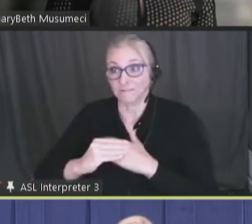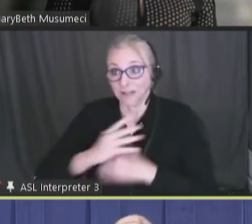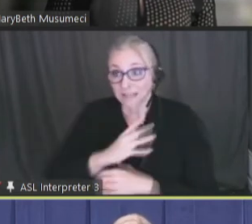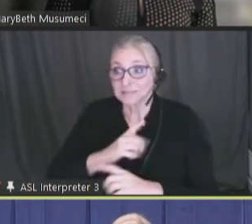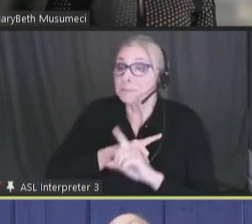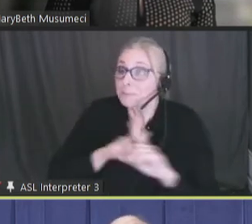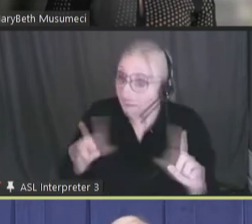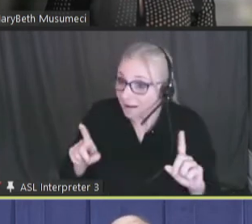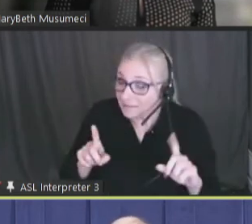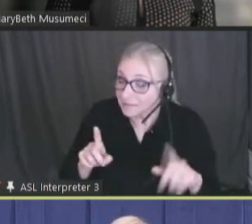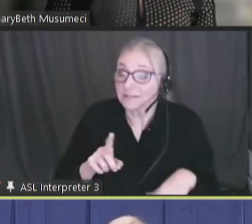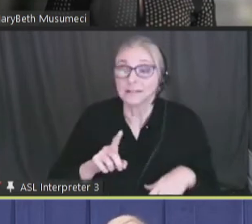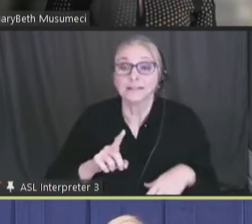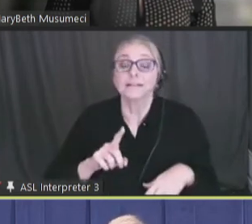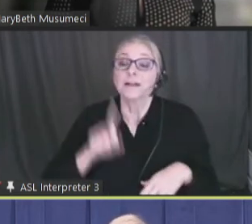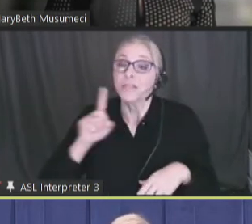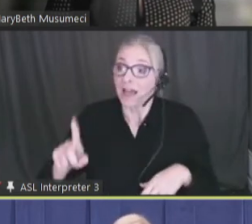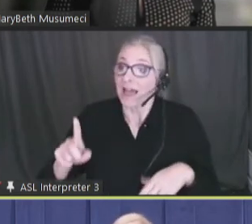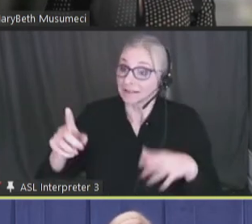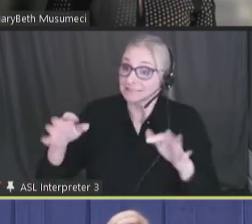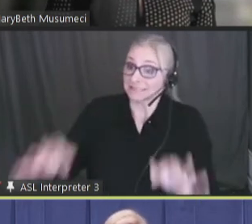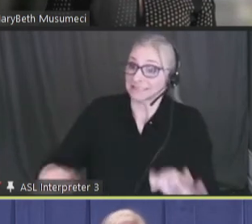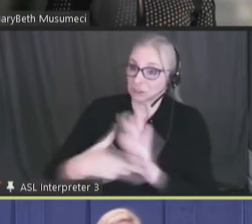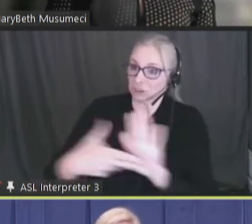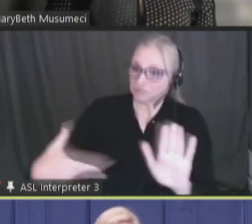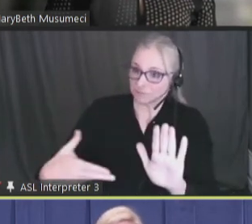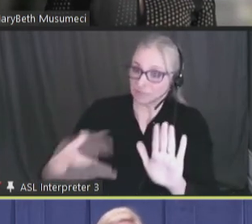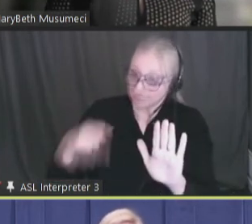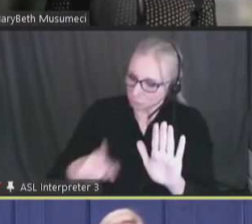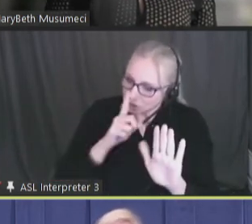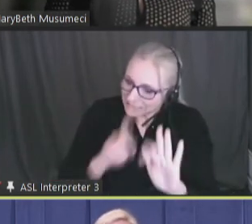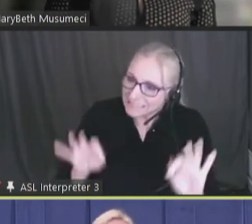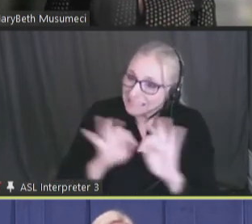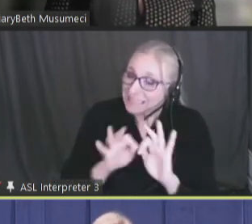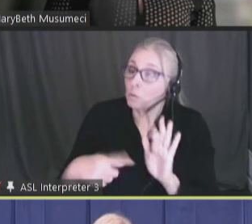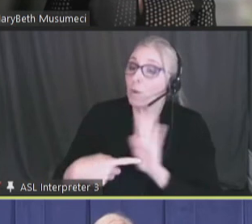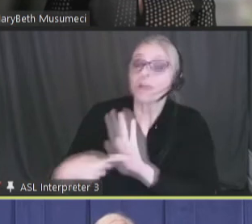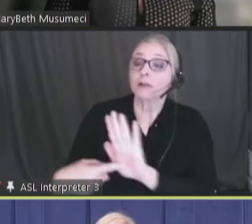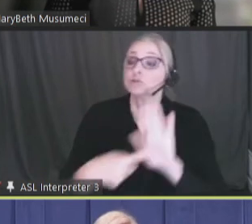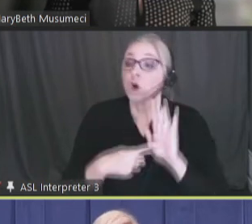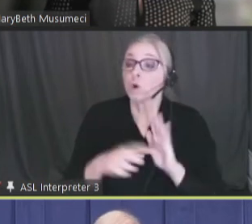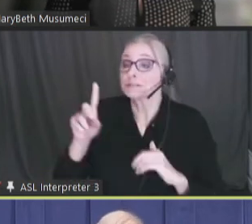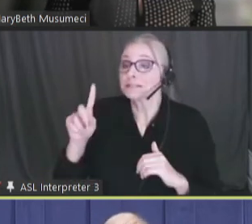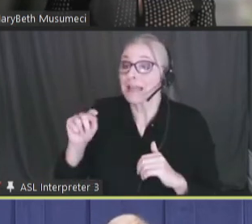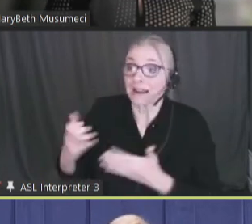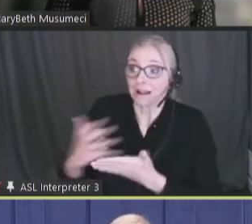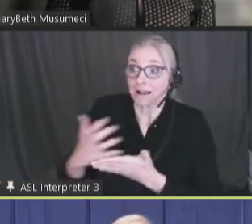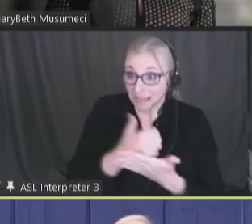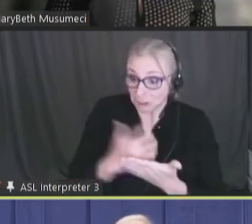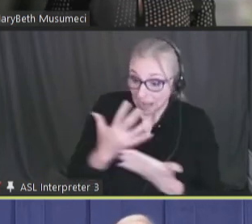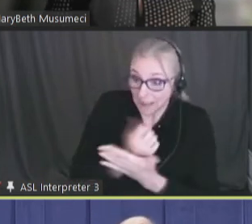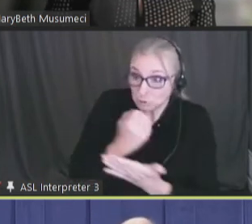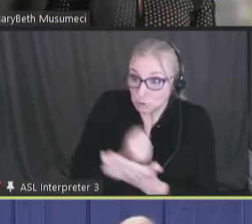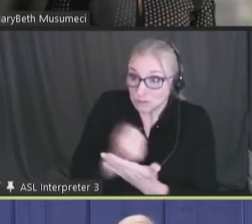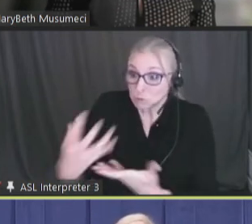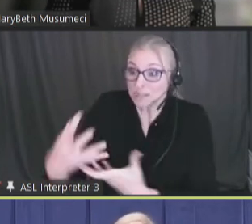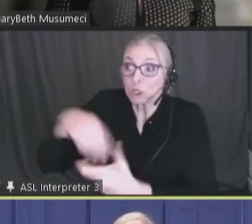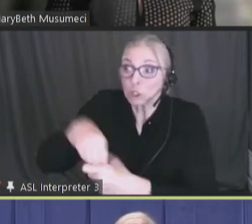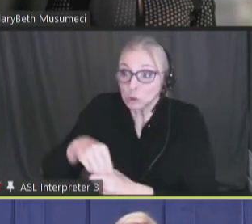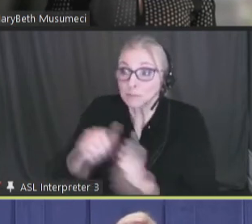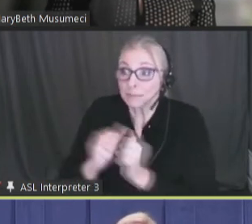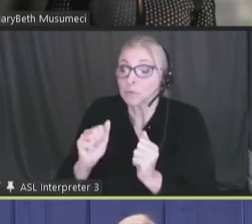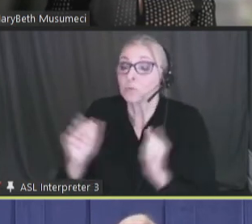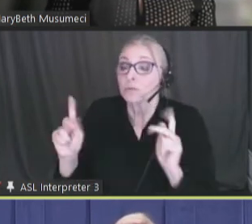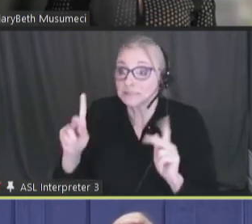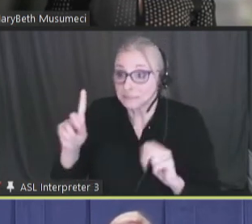that designation really is key because what that signals is then data collection and opportunities to be included, people with